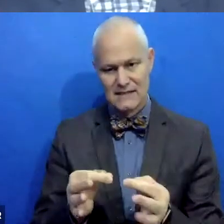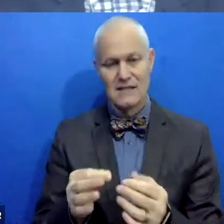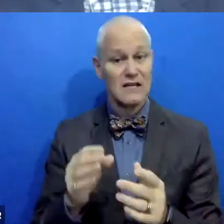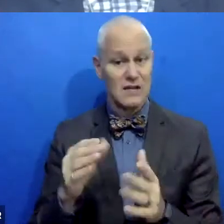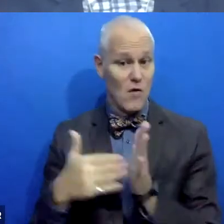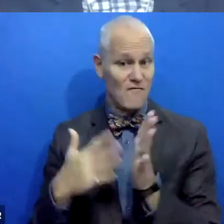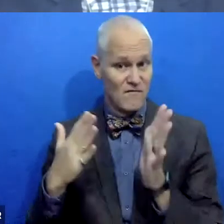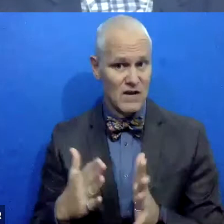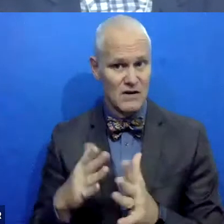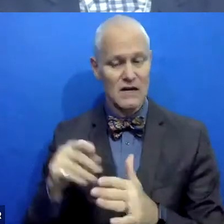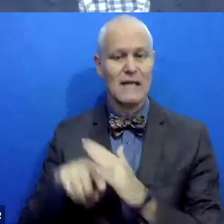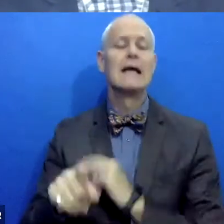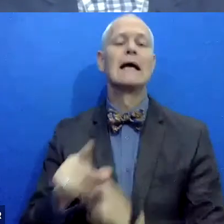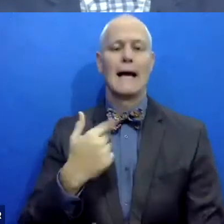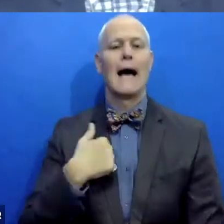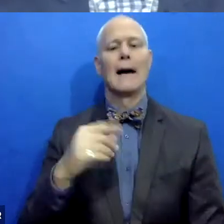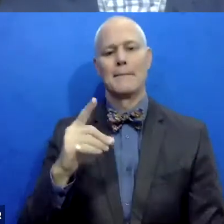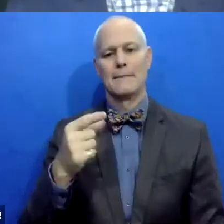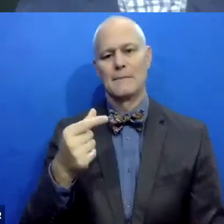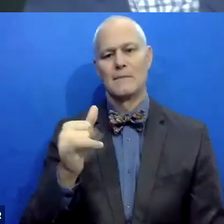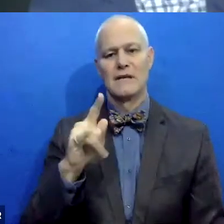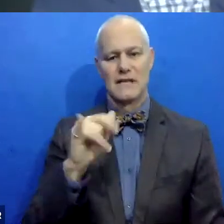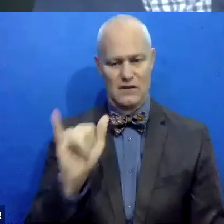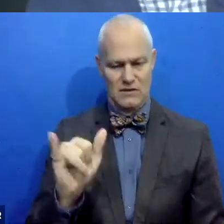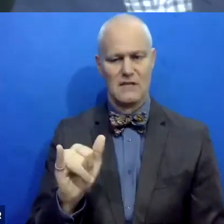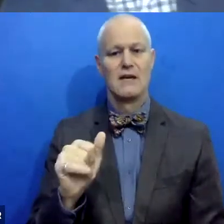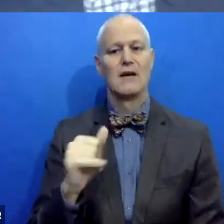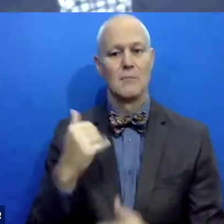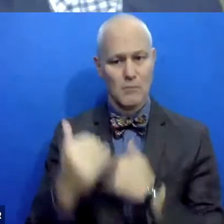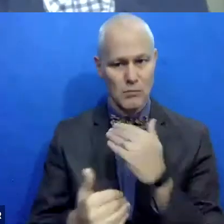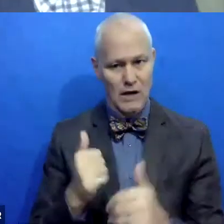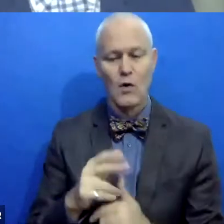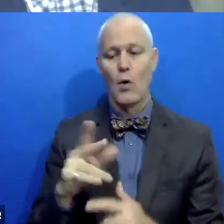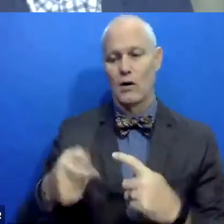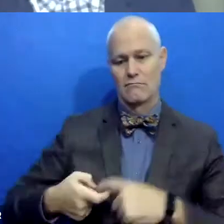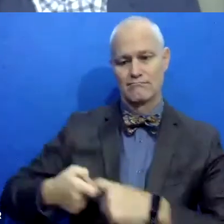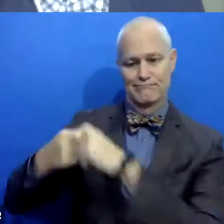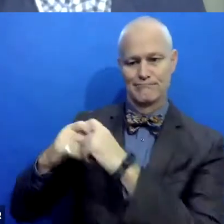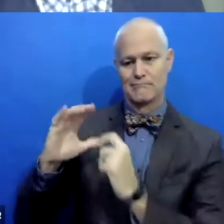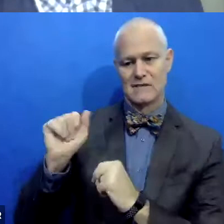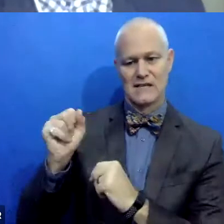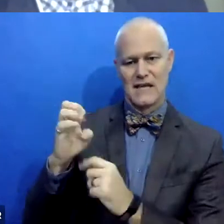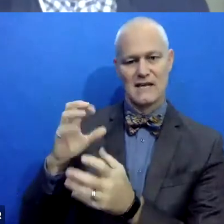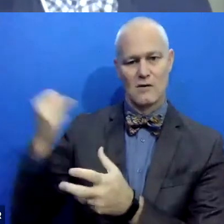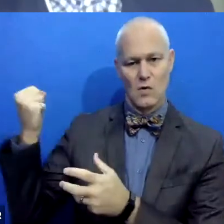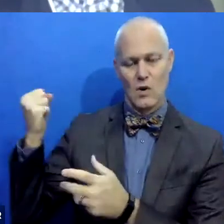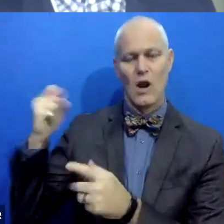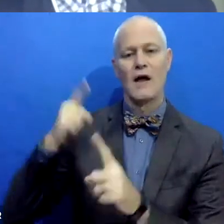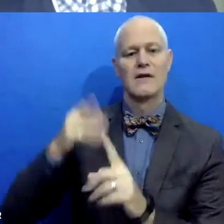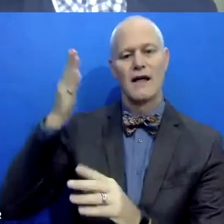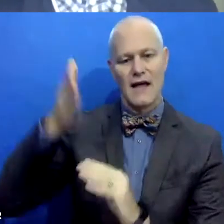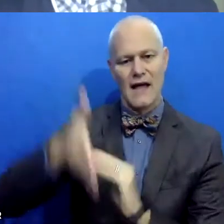offender enter into guilty pleas to be involved in the RJ process or is the entire case put on hold until after the program?